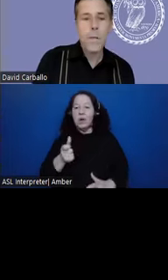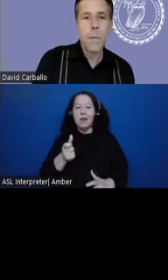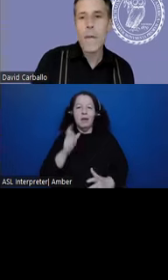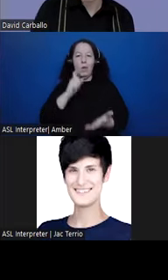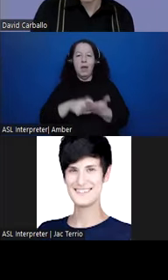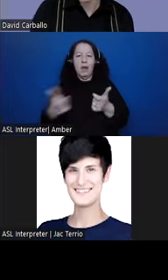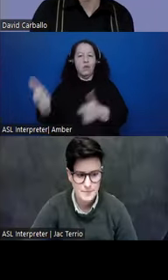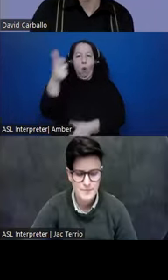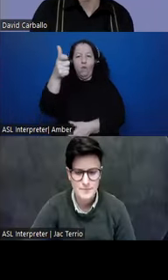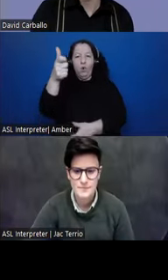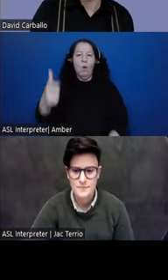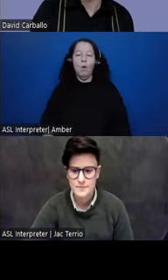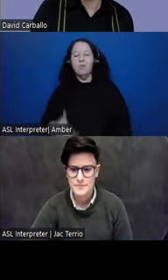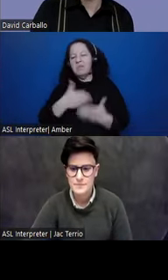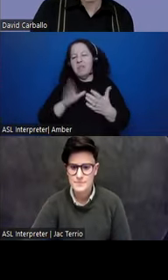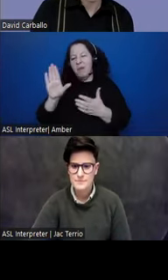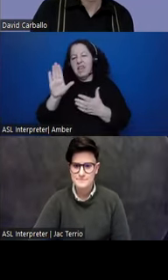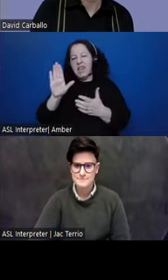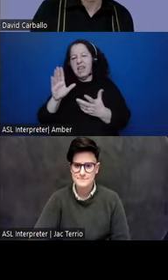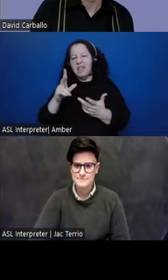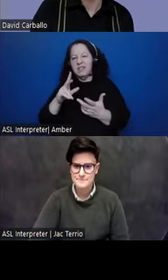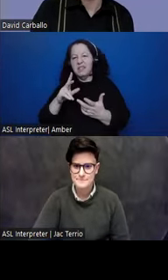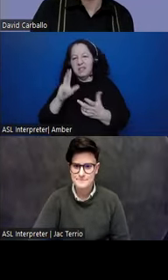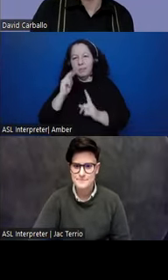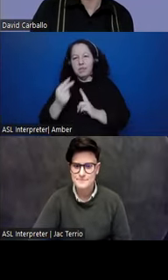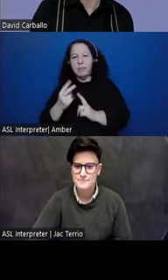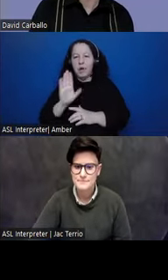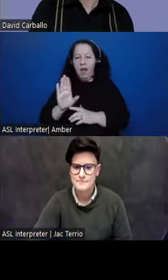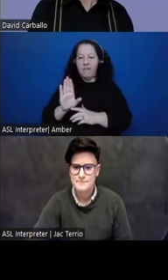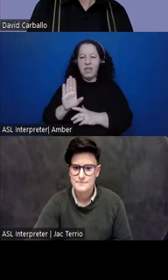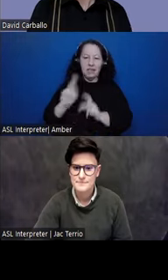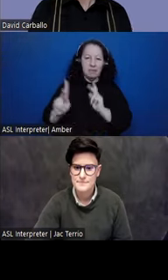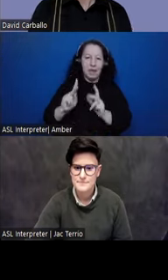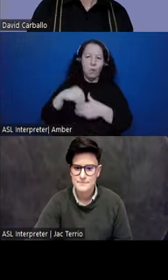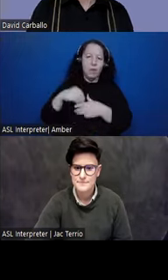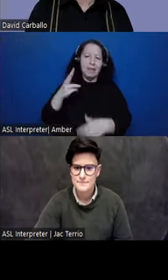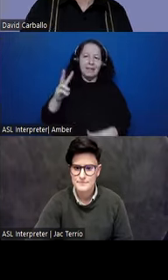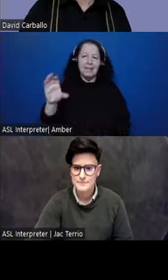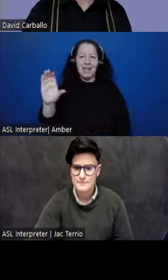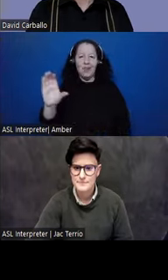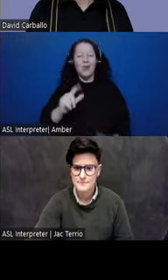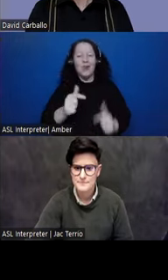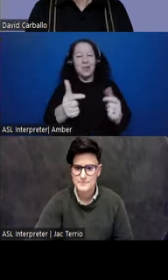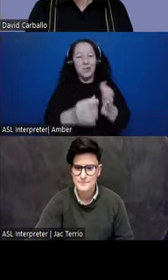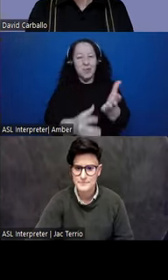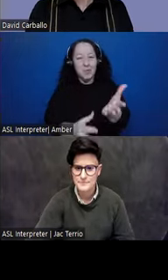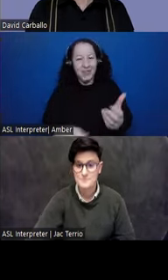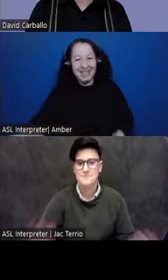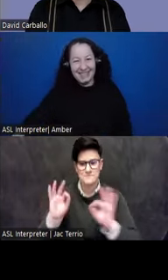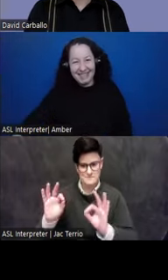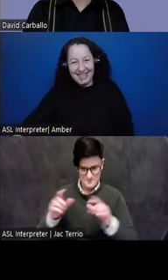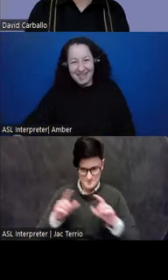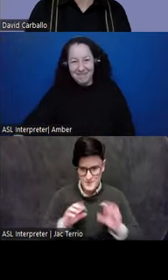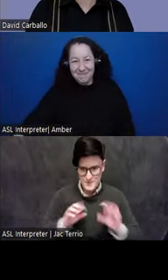this is some of his positioning of his people in the 16th century. Now, so where does an